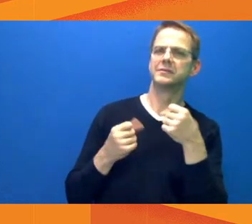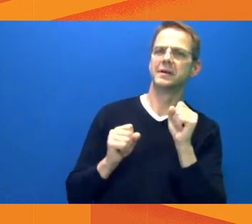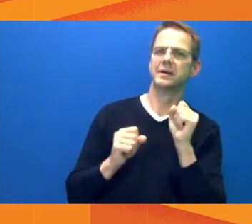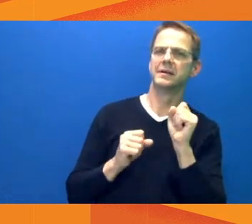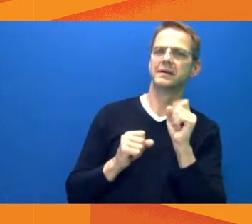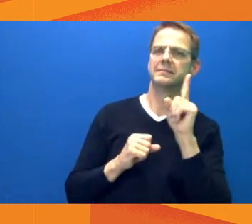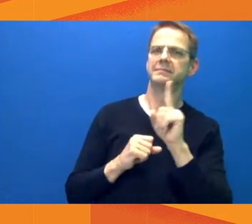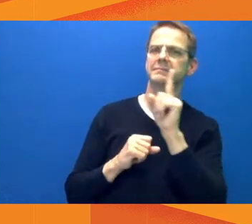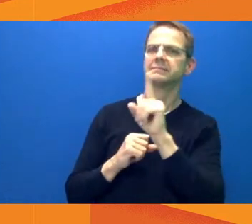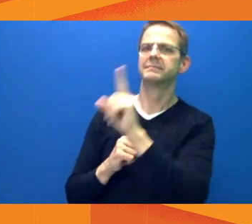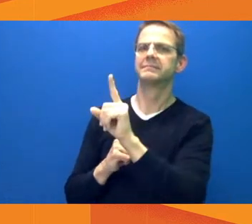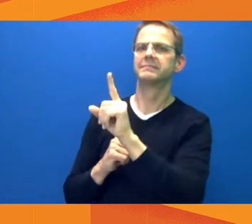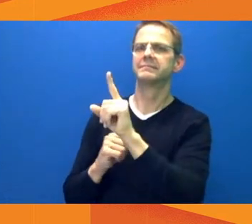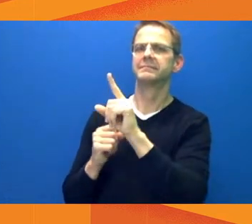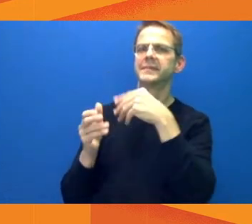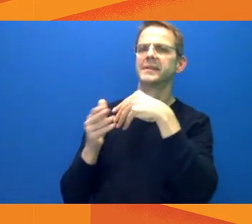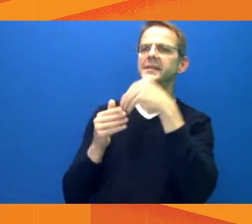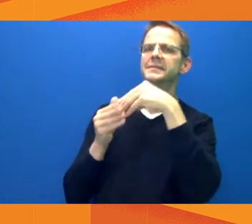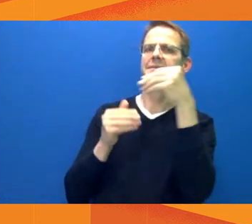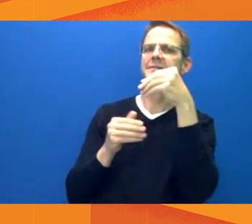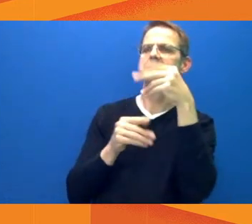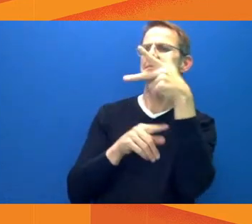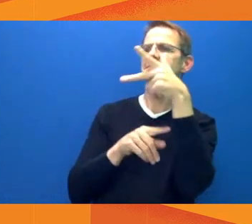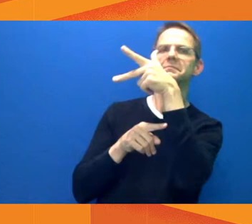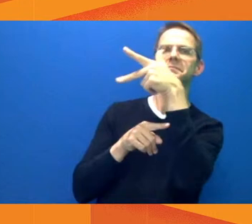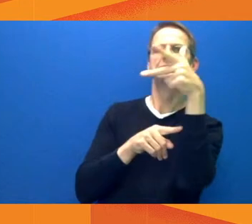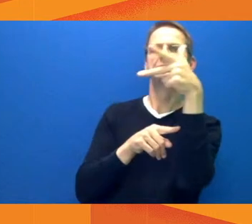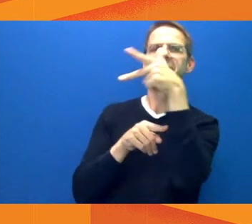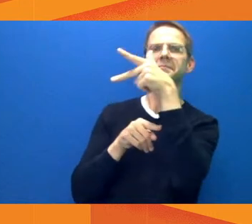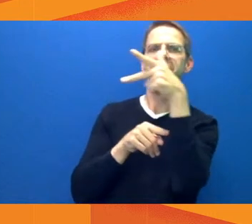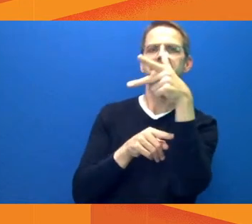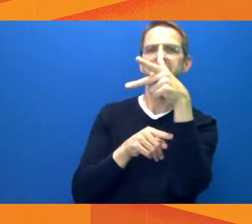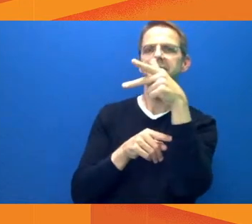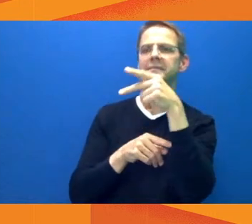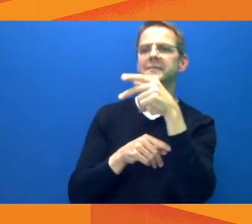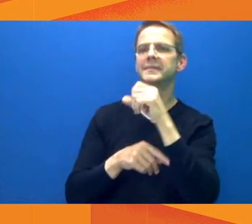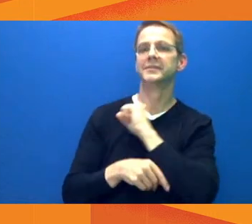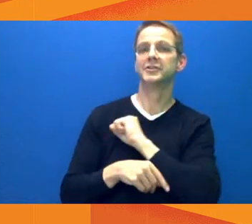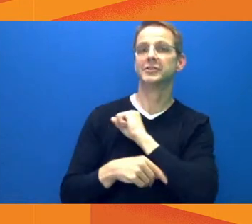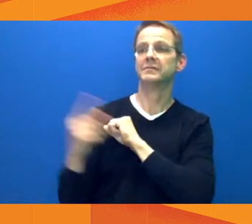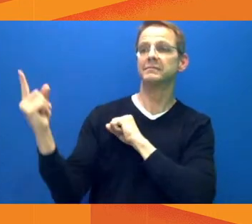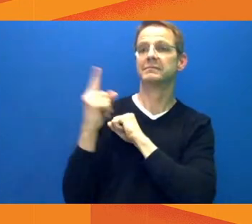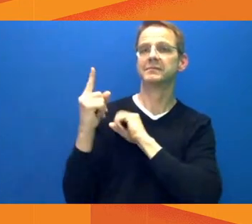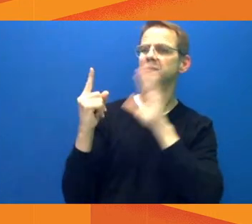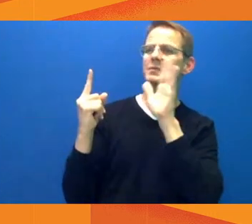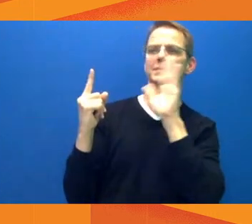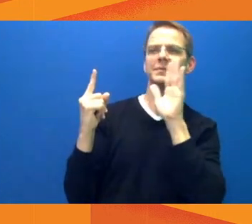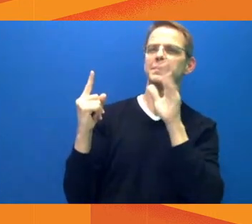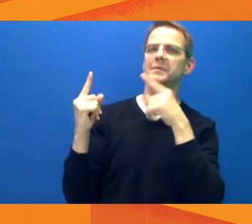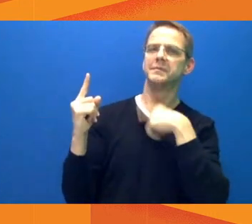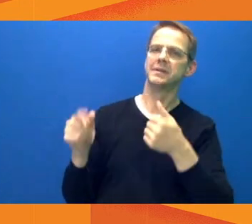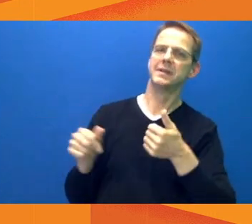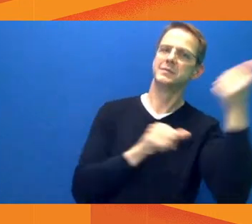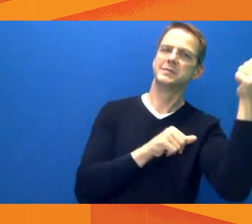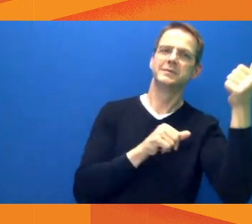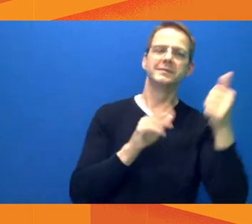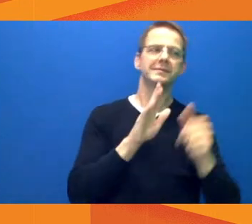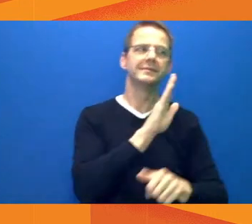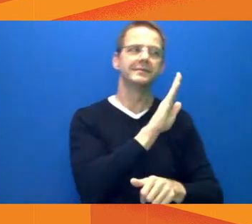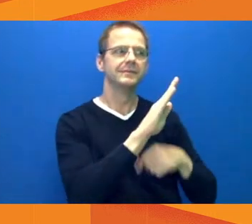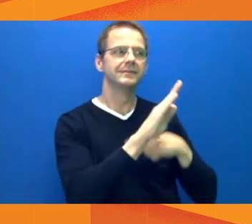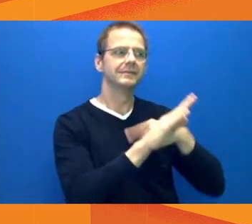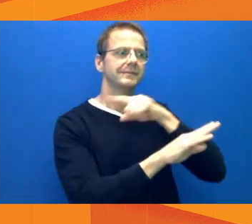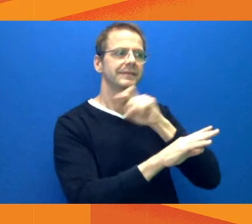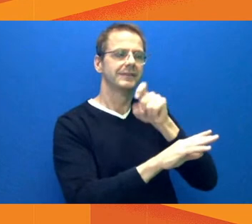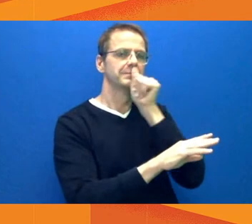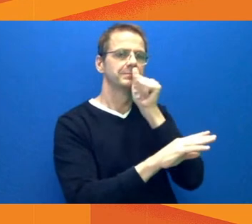there to leave, essentially being told that it was private property. So I'm wondering, actually not essentially, they were